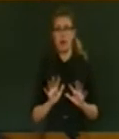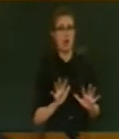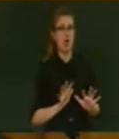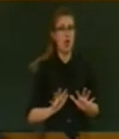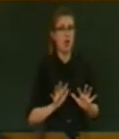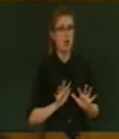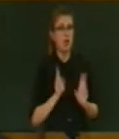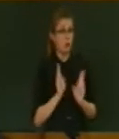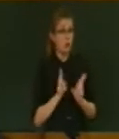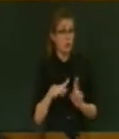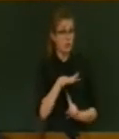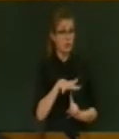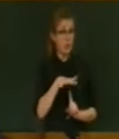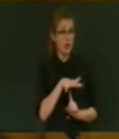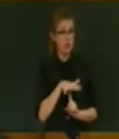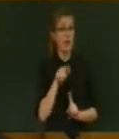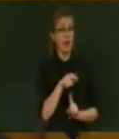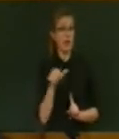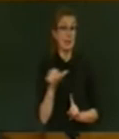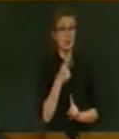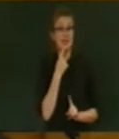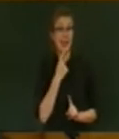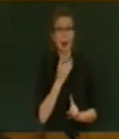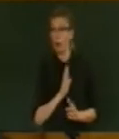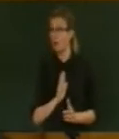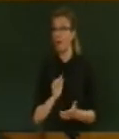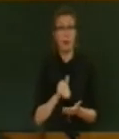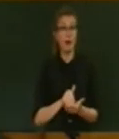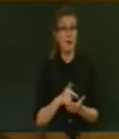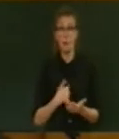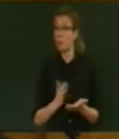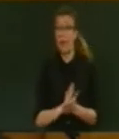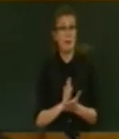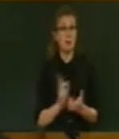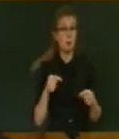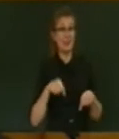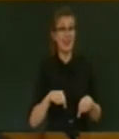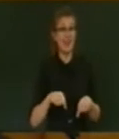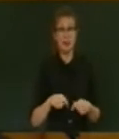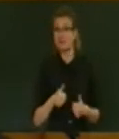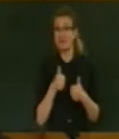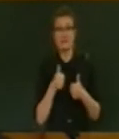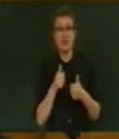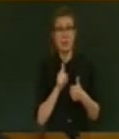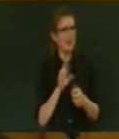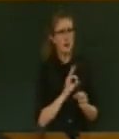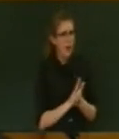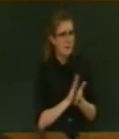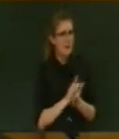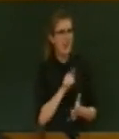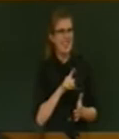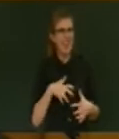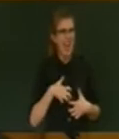he should just say he's happy to be there. But he's not happy either. He's angry, angry, Mr Speaker.